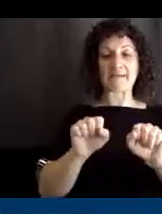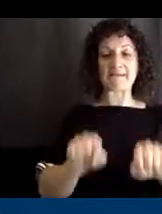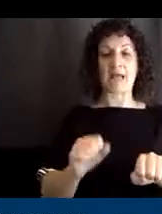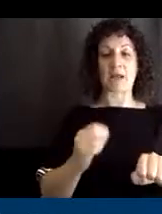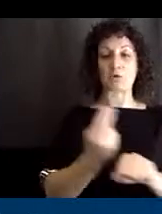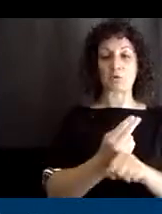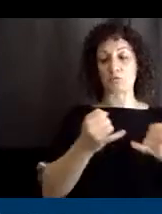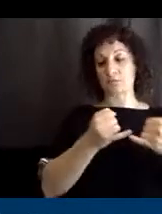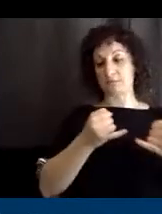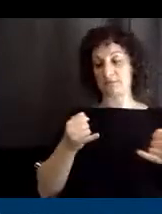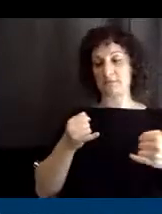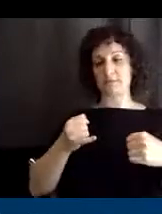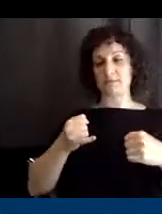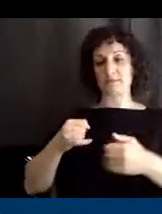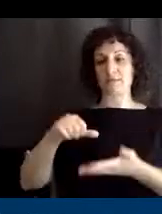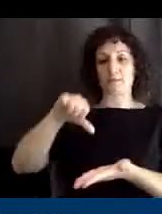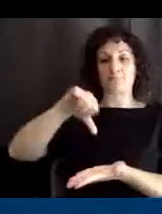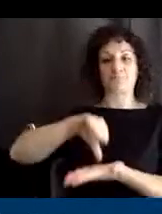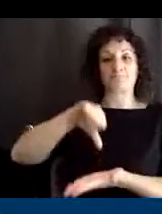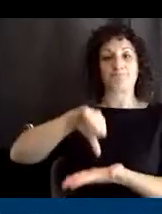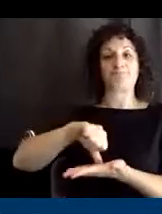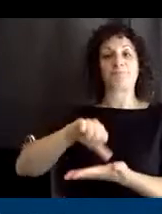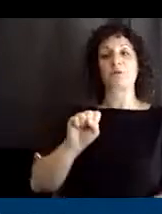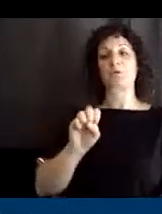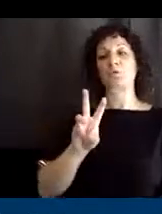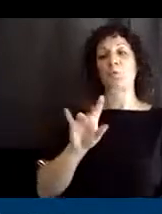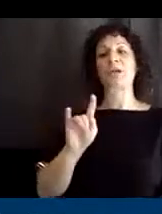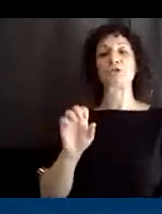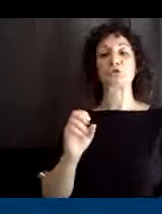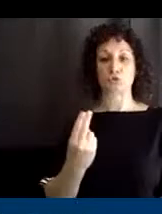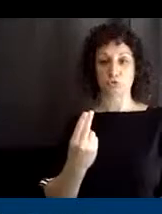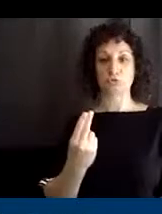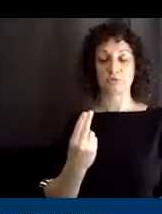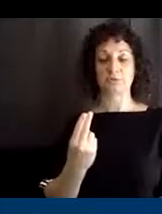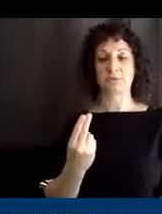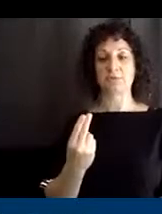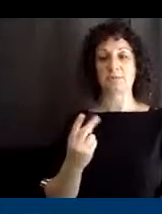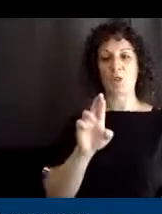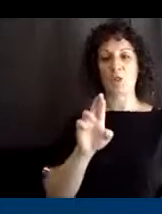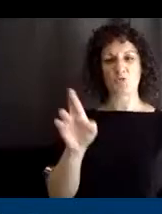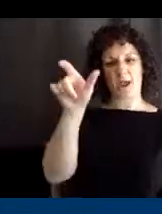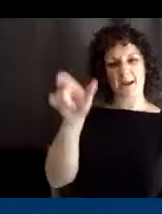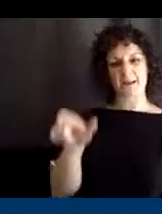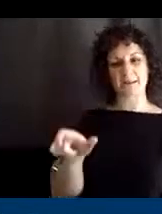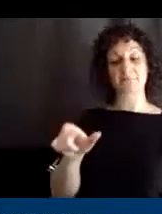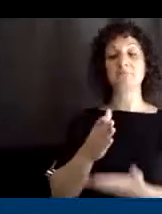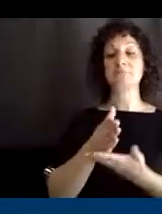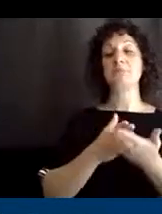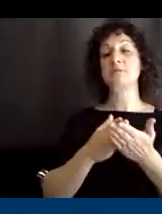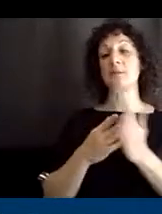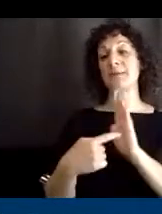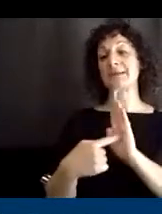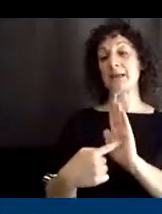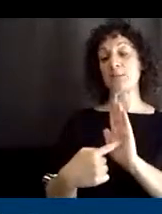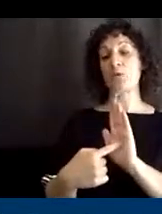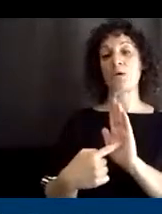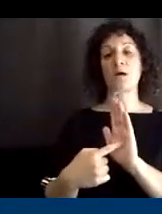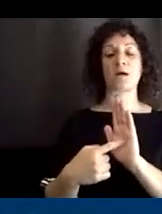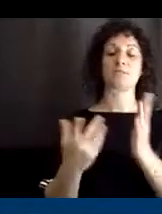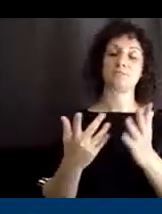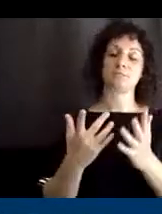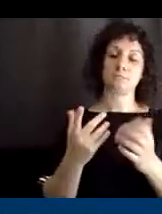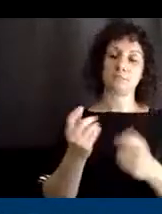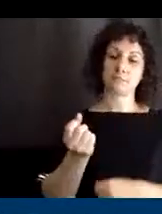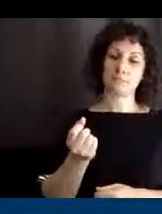switch. And these are just some examples on the right, and really there are so many toys out there.